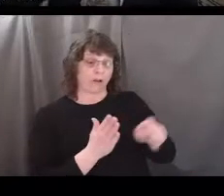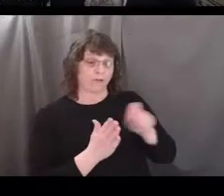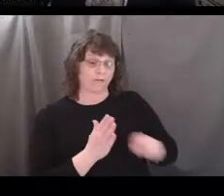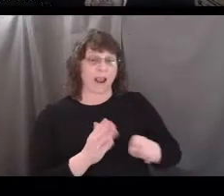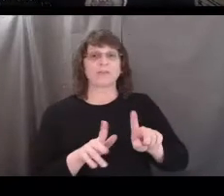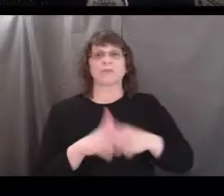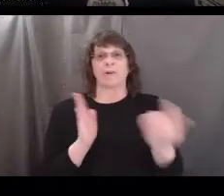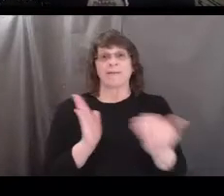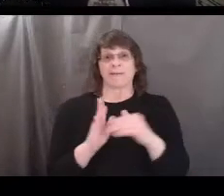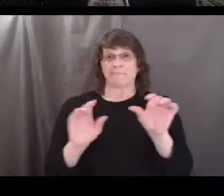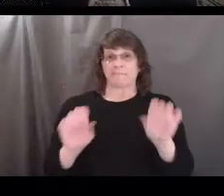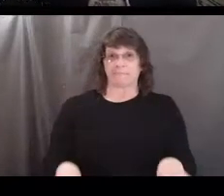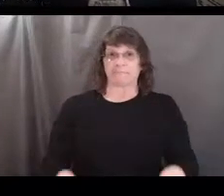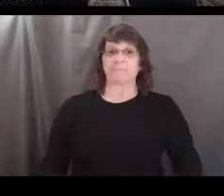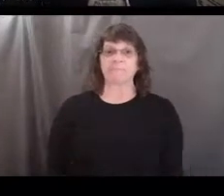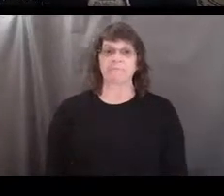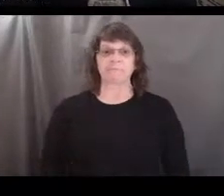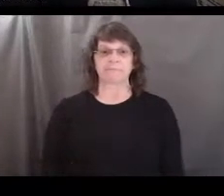continue when you're ready.